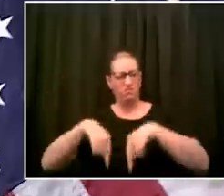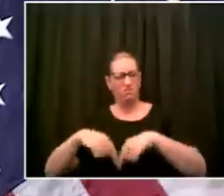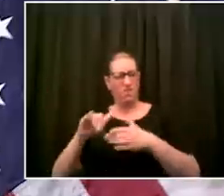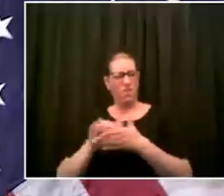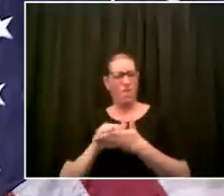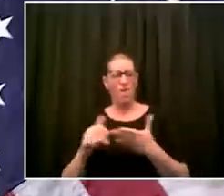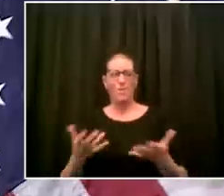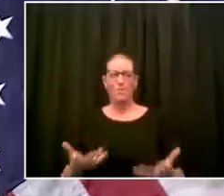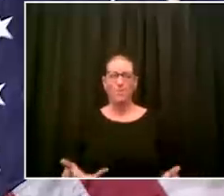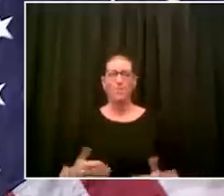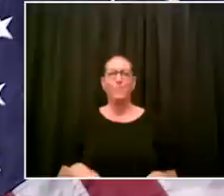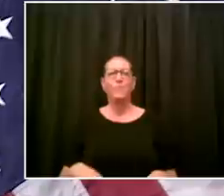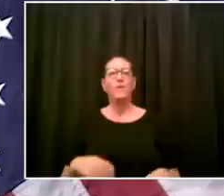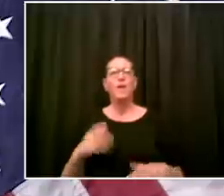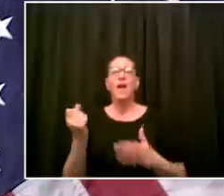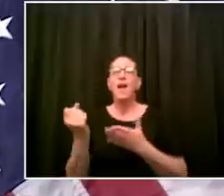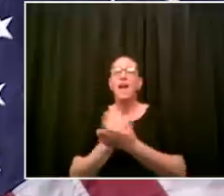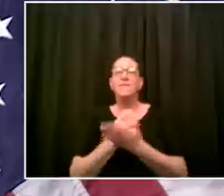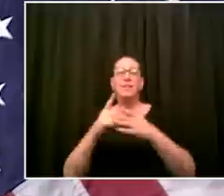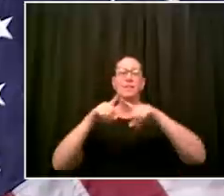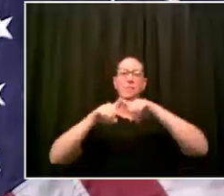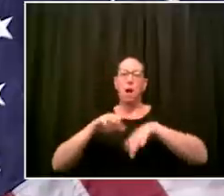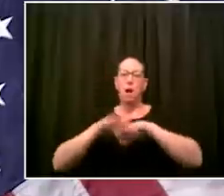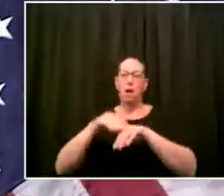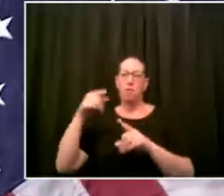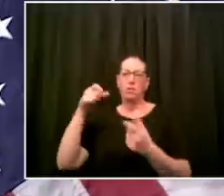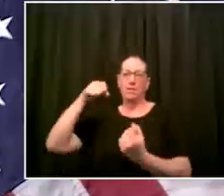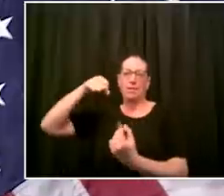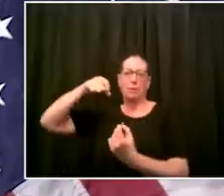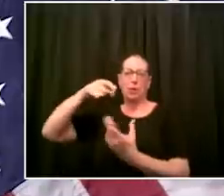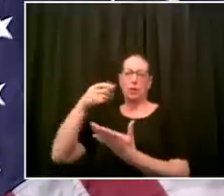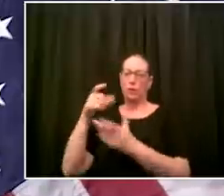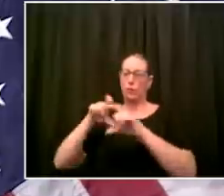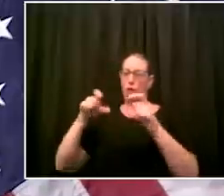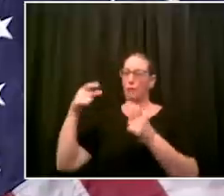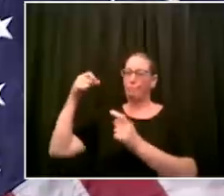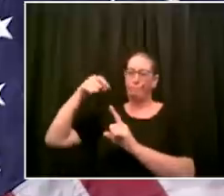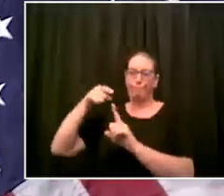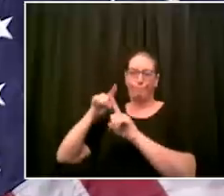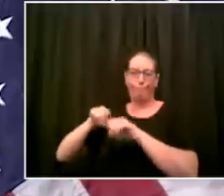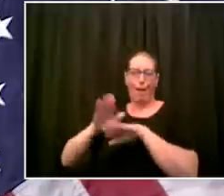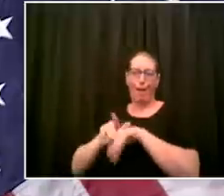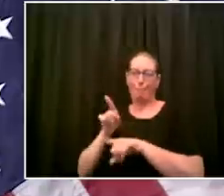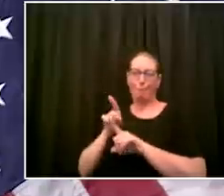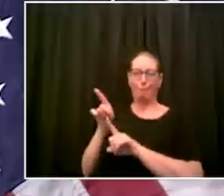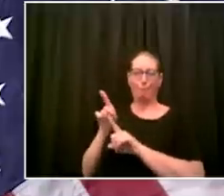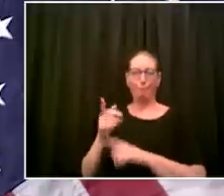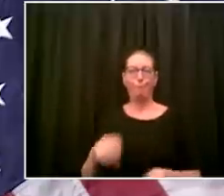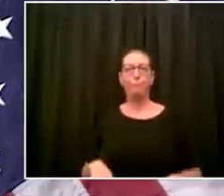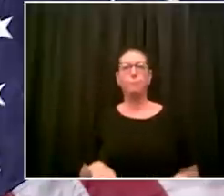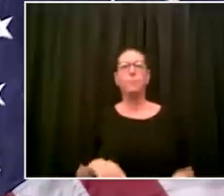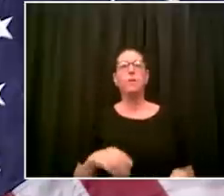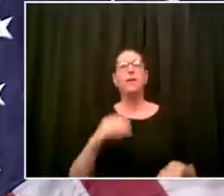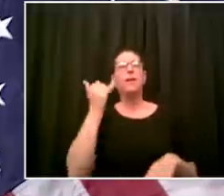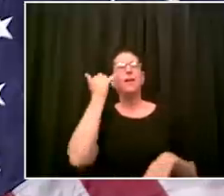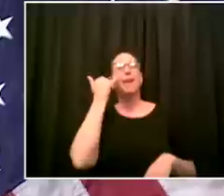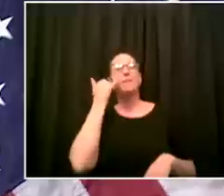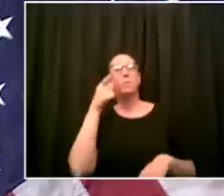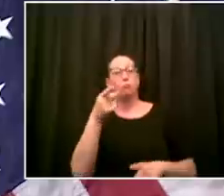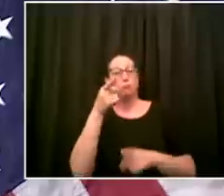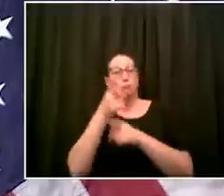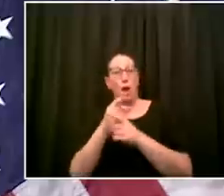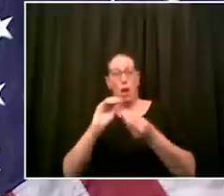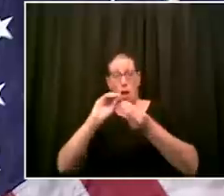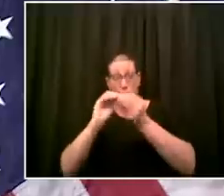stimulus the stimulus is the right kind of stimulus if it's done in time for our budget in june uh we're going to